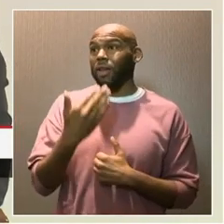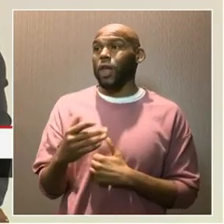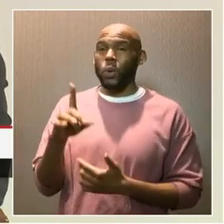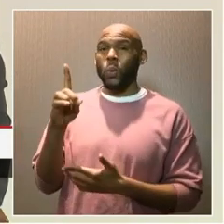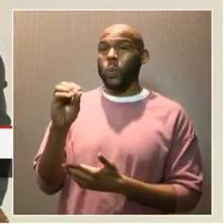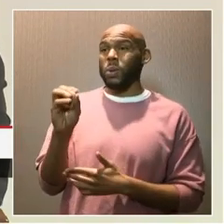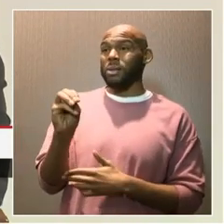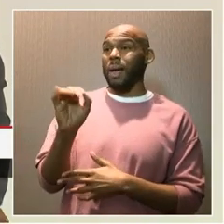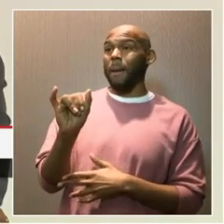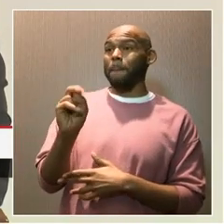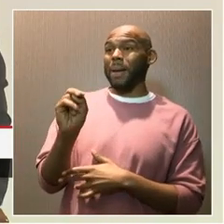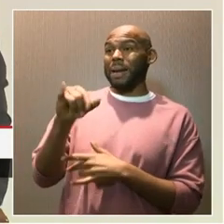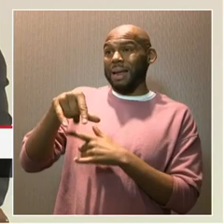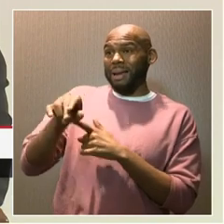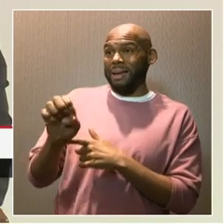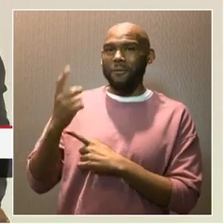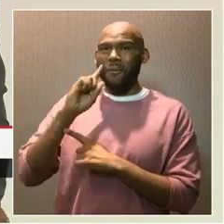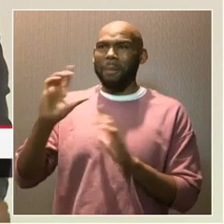for being here.